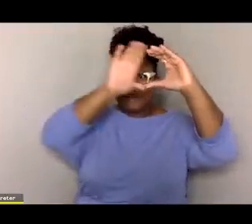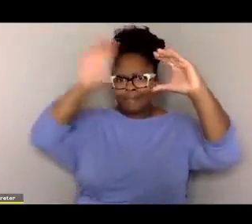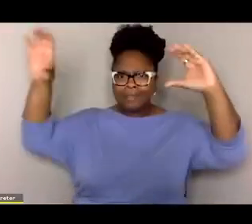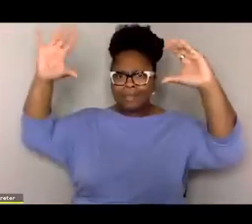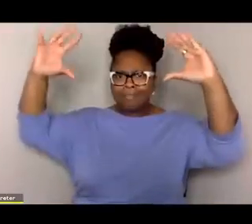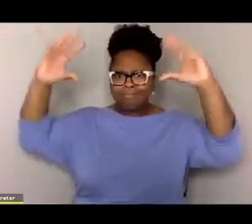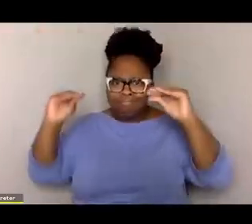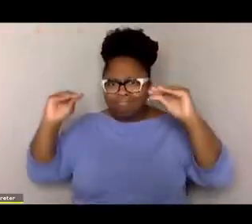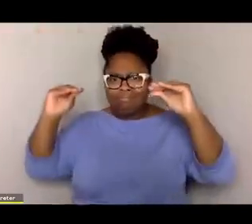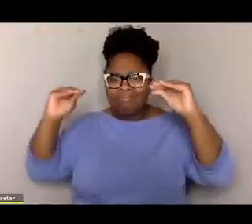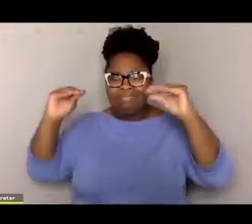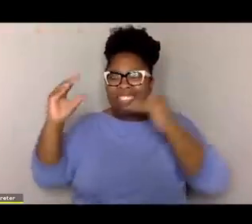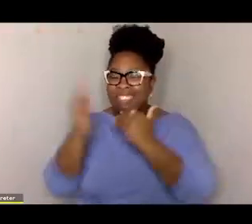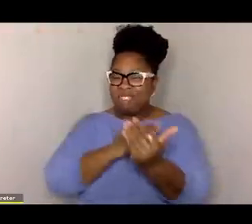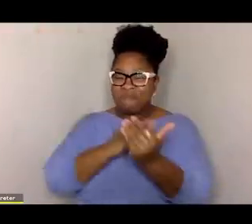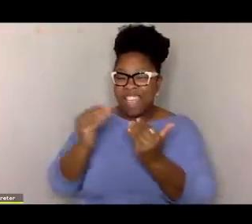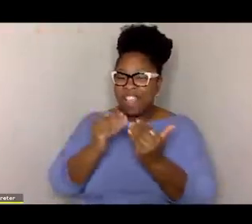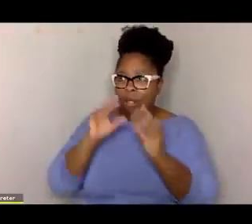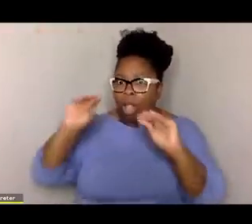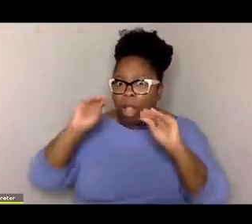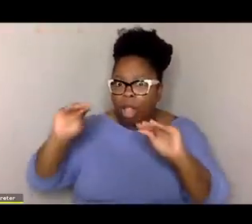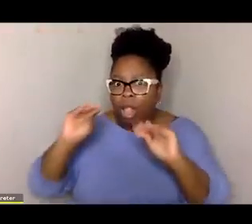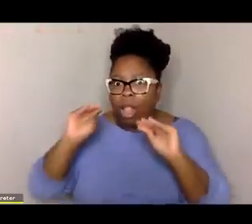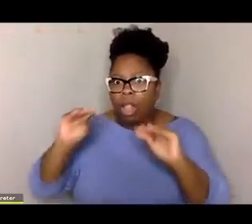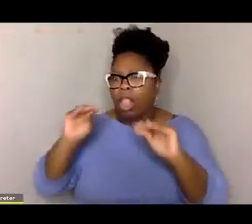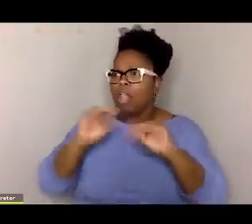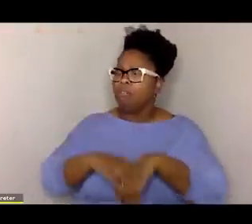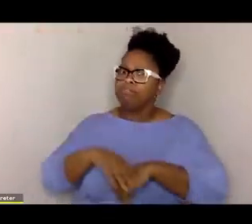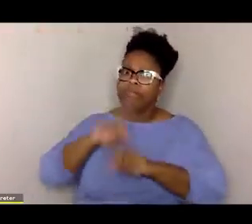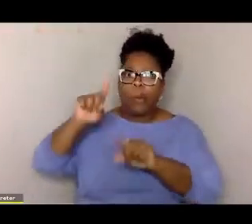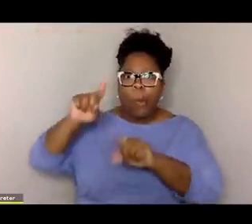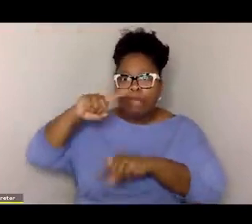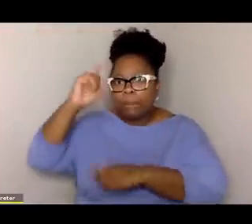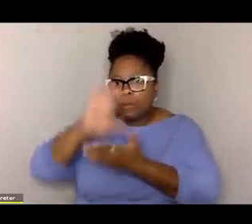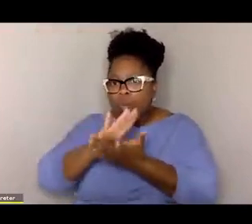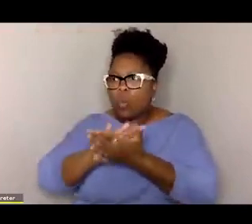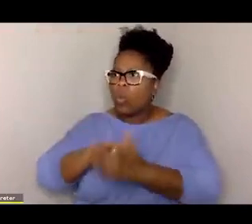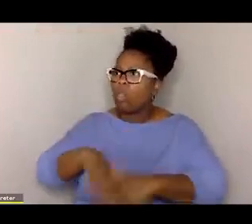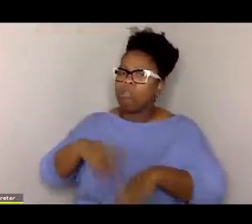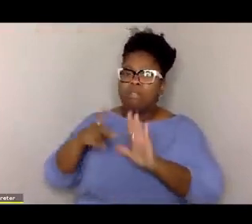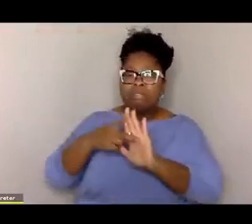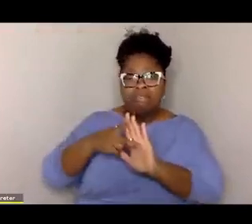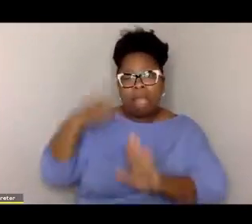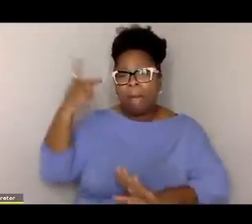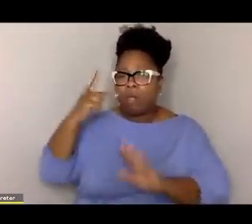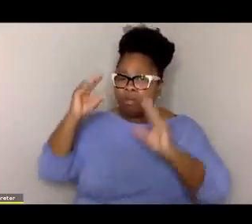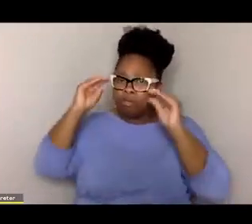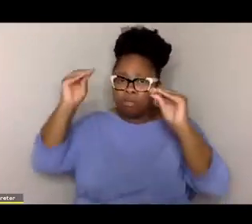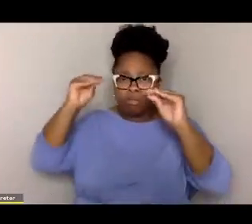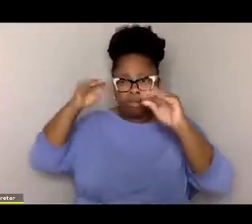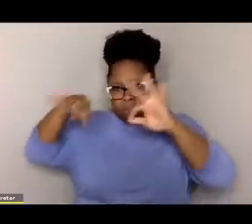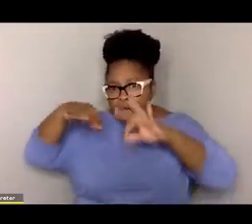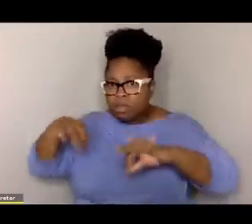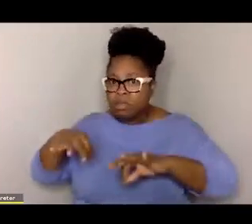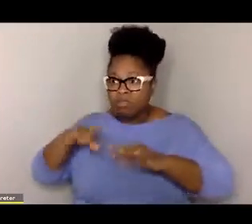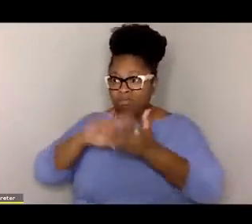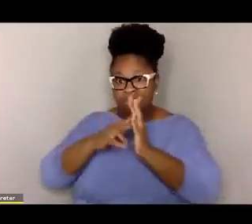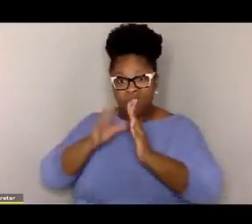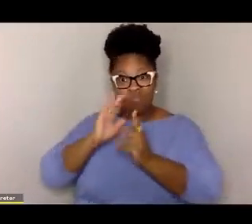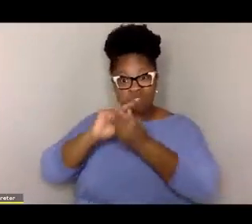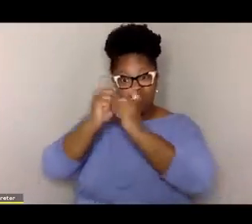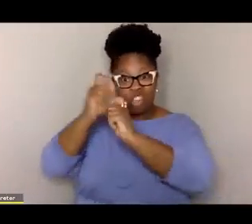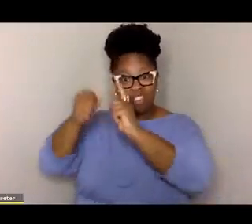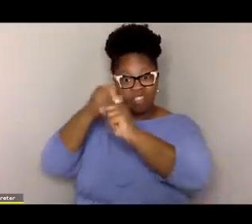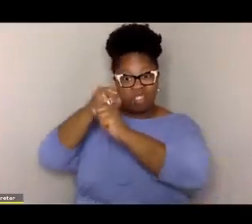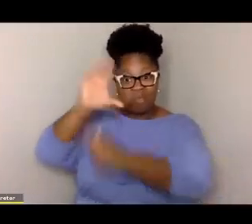matter how much you teach, if you go to summer school, if you do twice as much educational instruction, you're not going to get any more